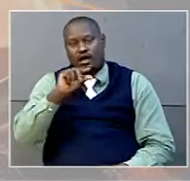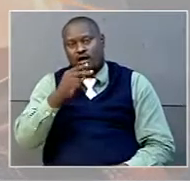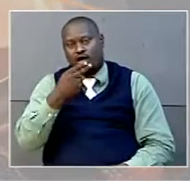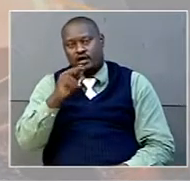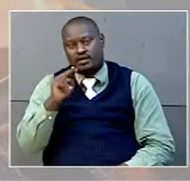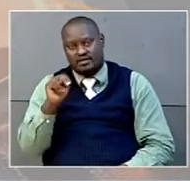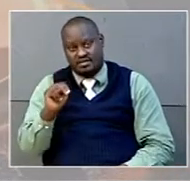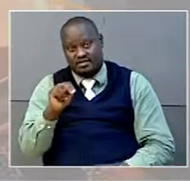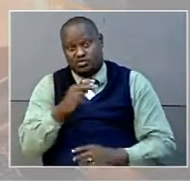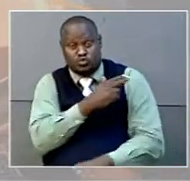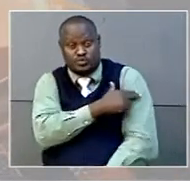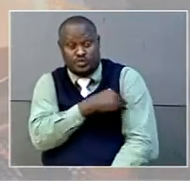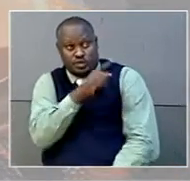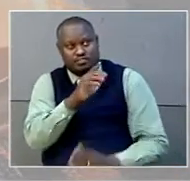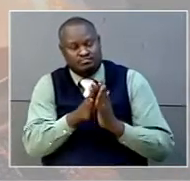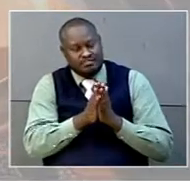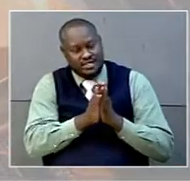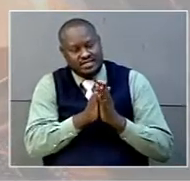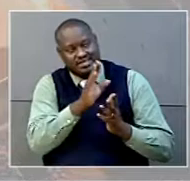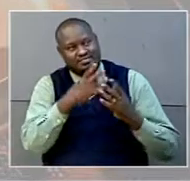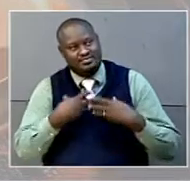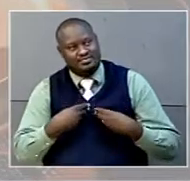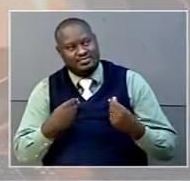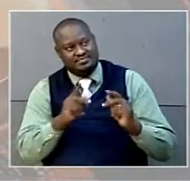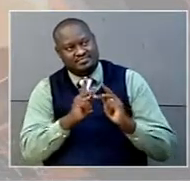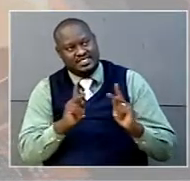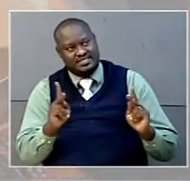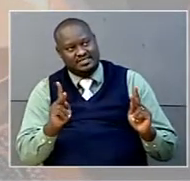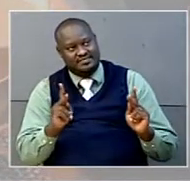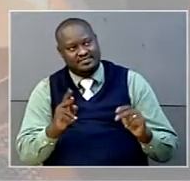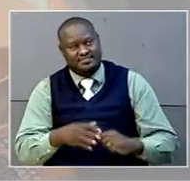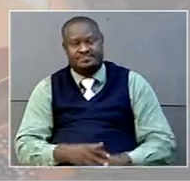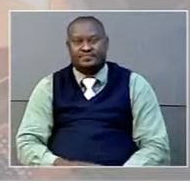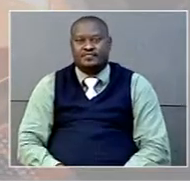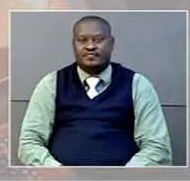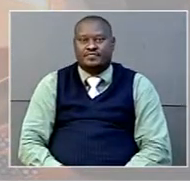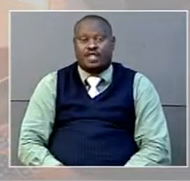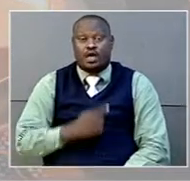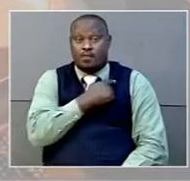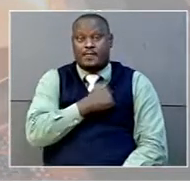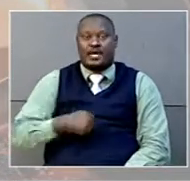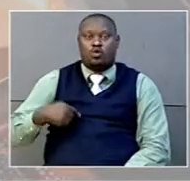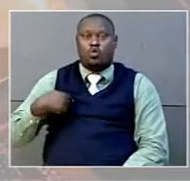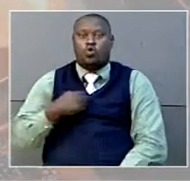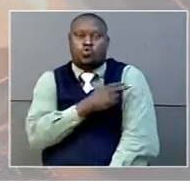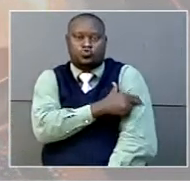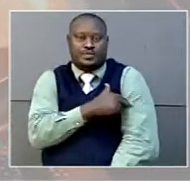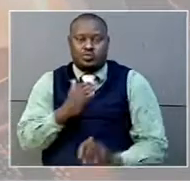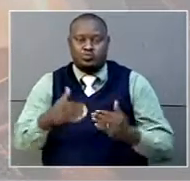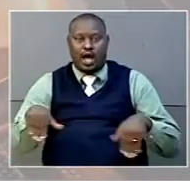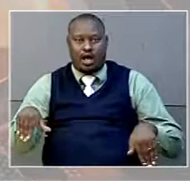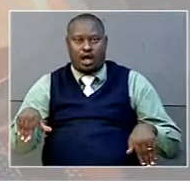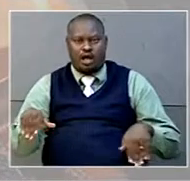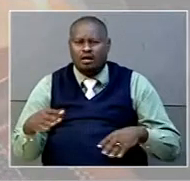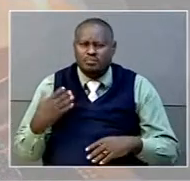in Nairobi. And of course, we wish her a quick recovery. Now, Mengo Hospital has refuted media reports that